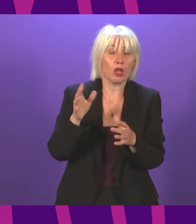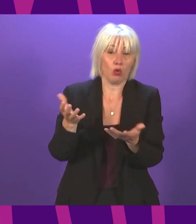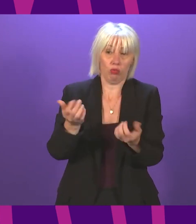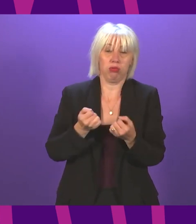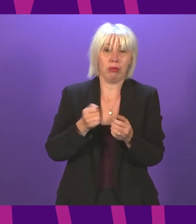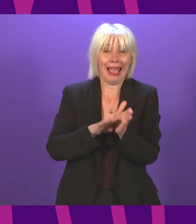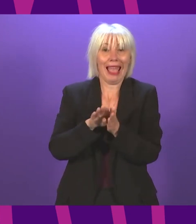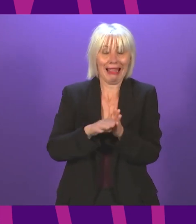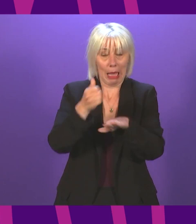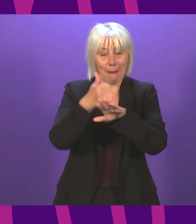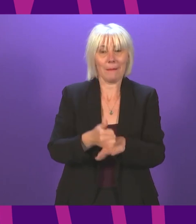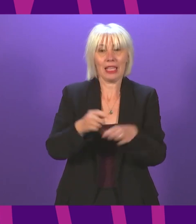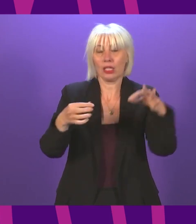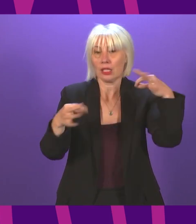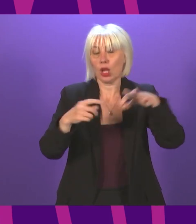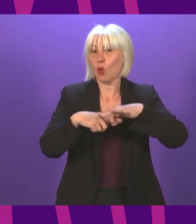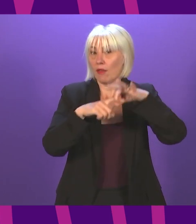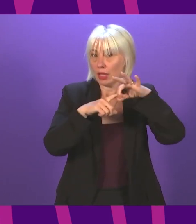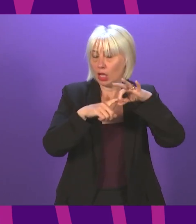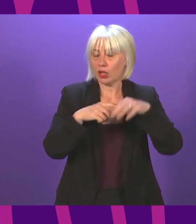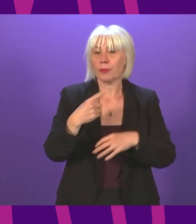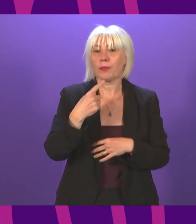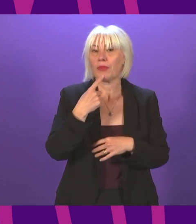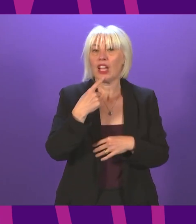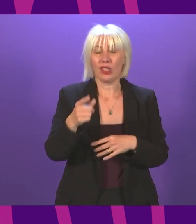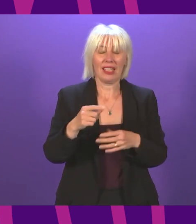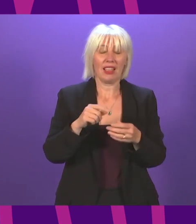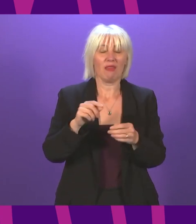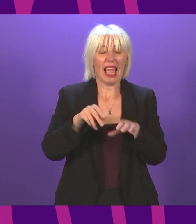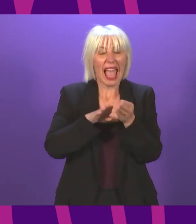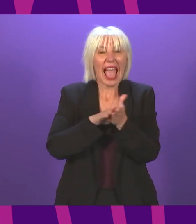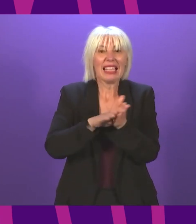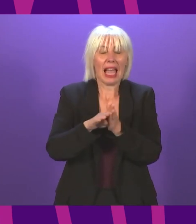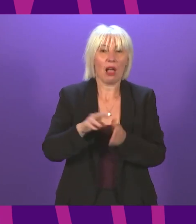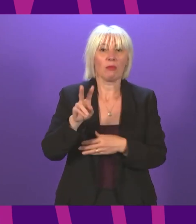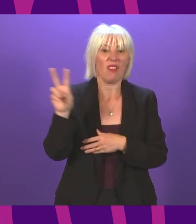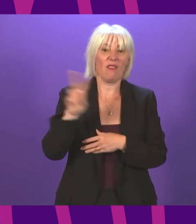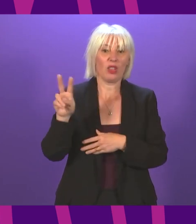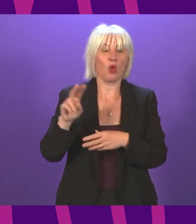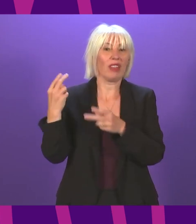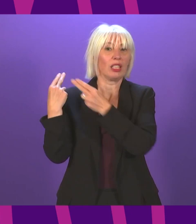exam-based qualification? And does she recognise that exams are not a British Victorian legacy, but a Scottish education tradition?